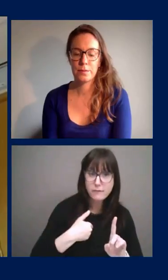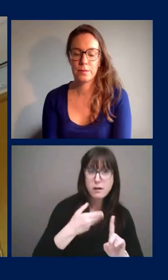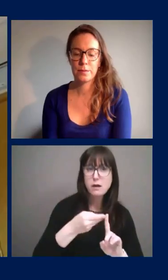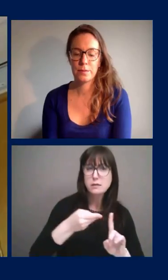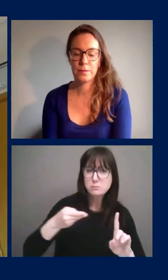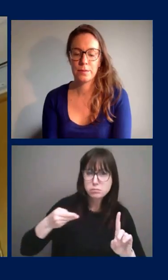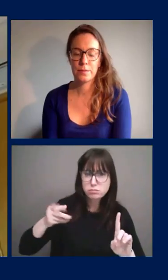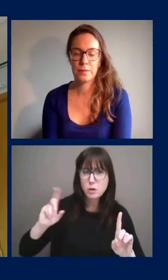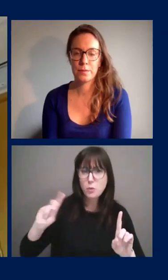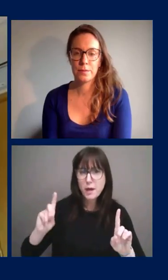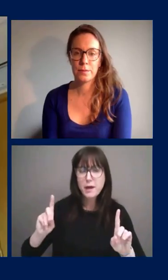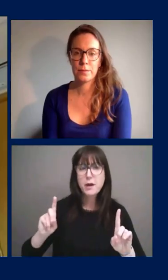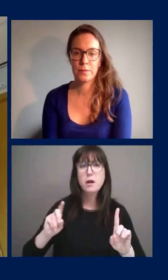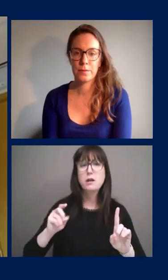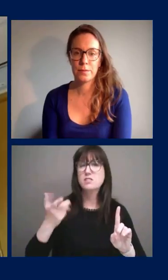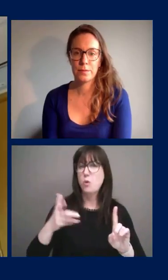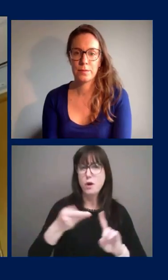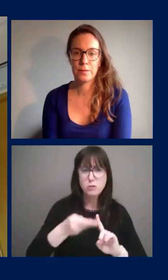under control